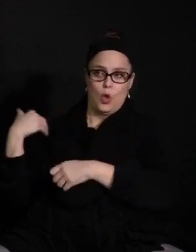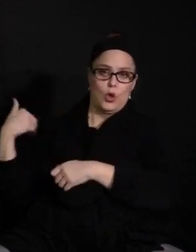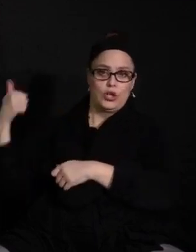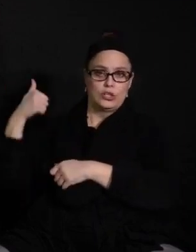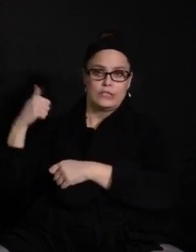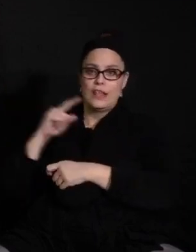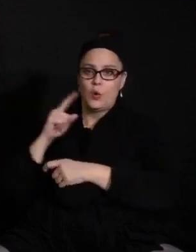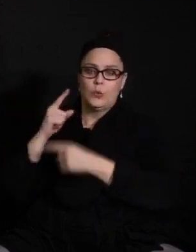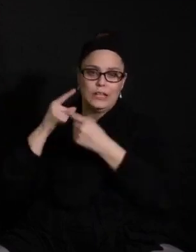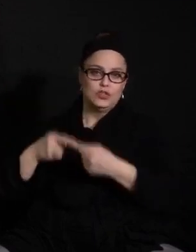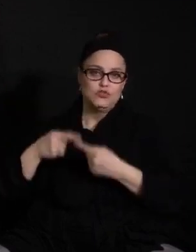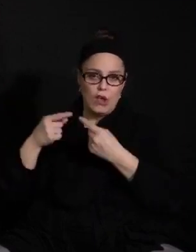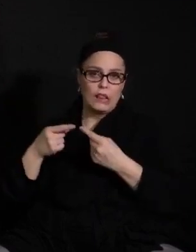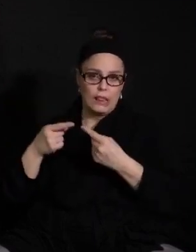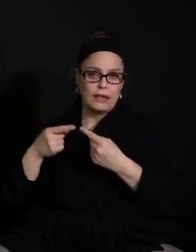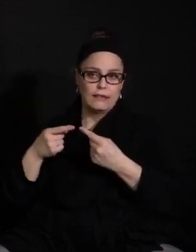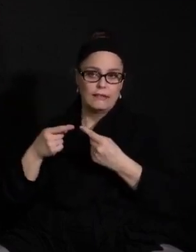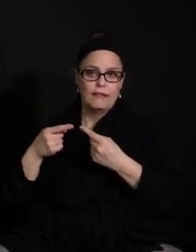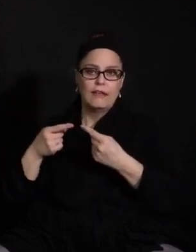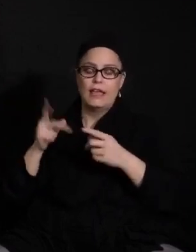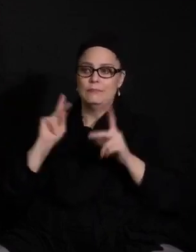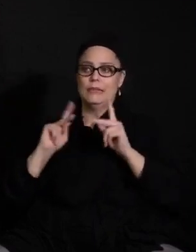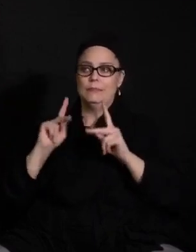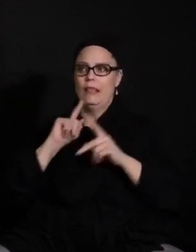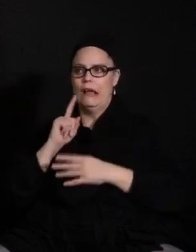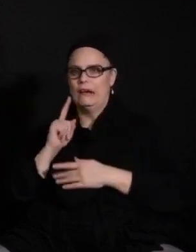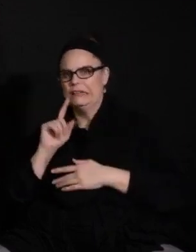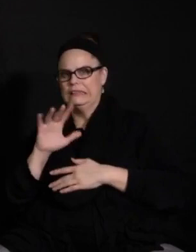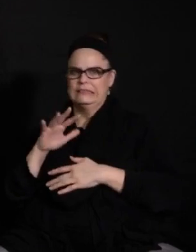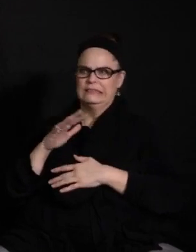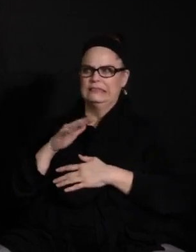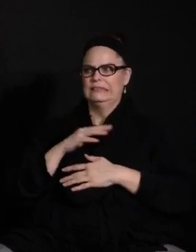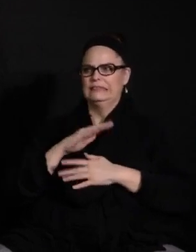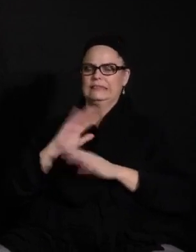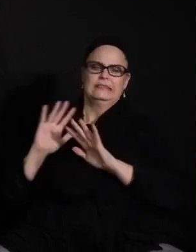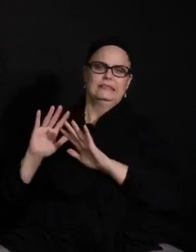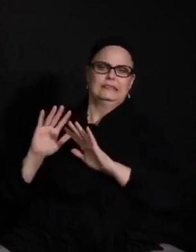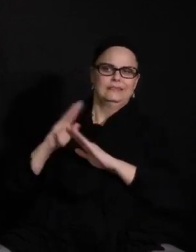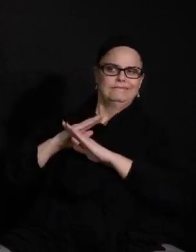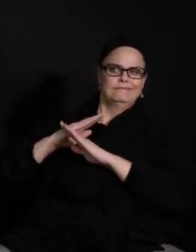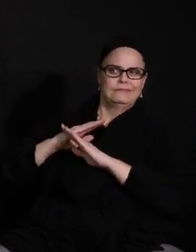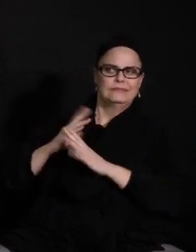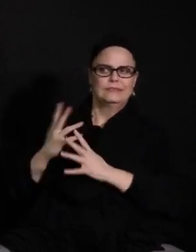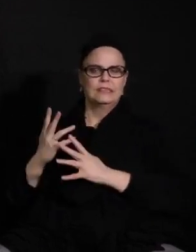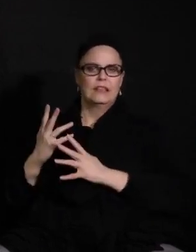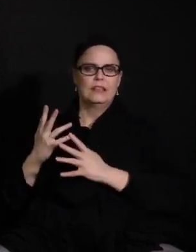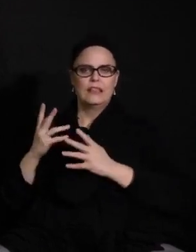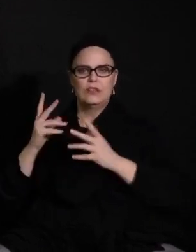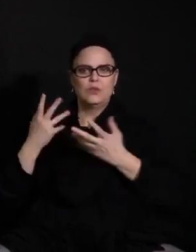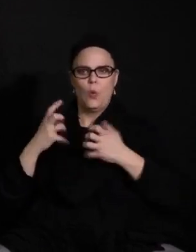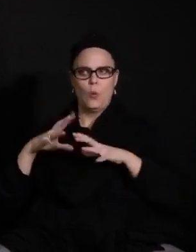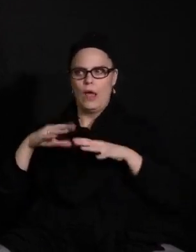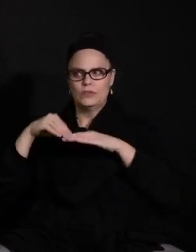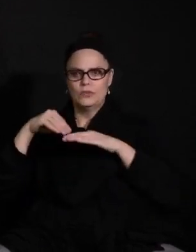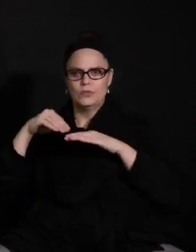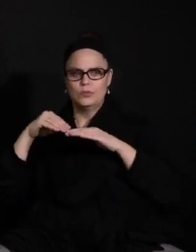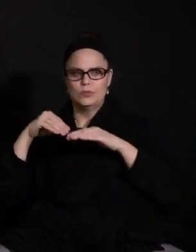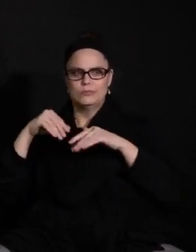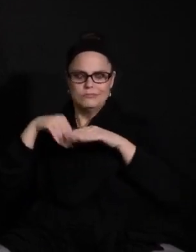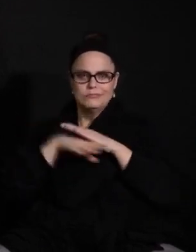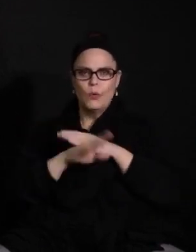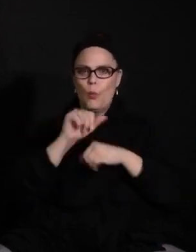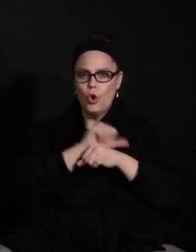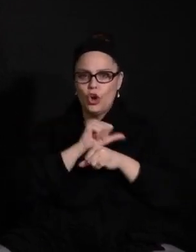Folks are reluctant and rightfully so and understandably so to maybe reenter the workforce if they've been out of the